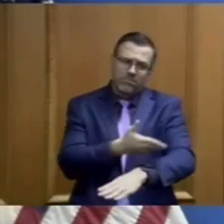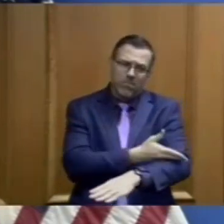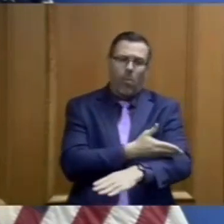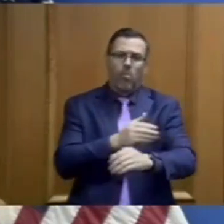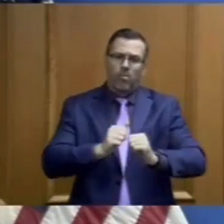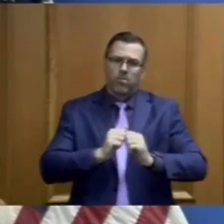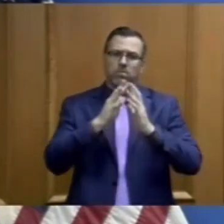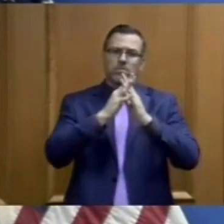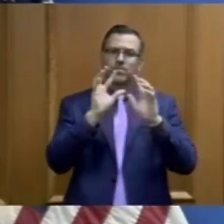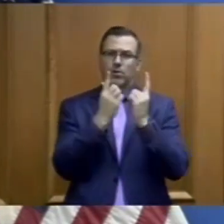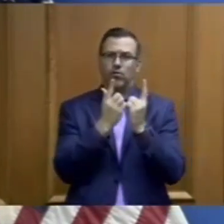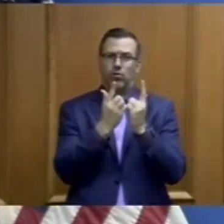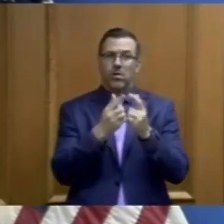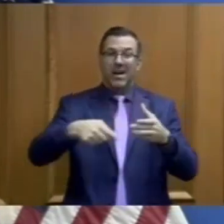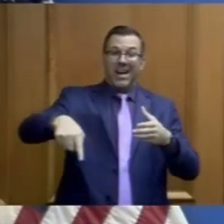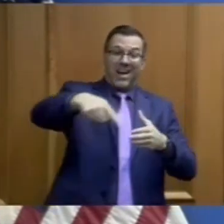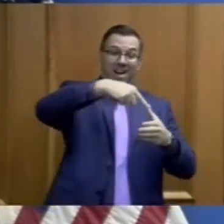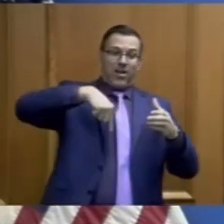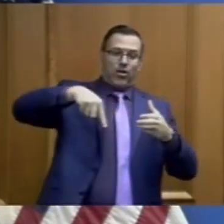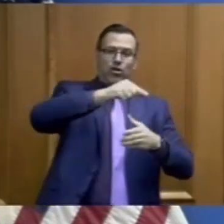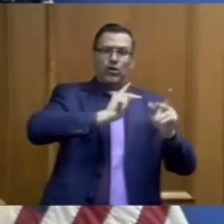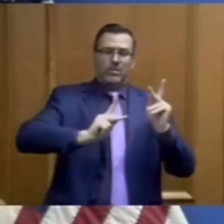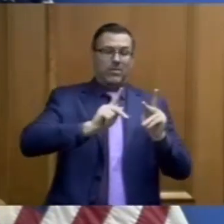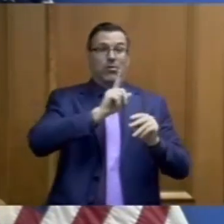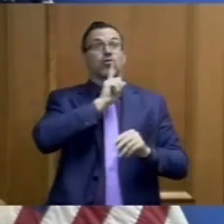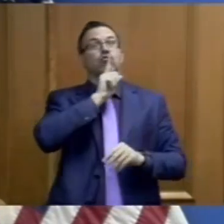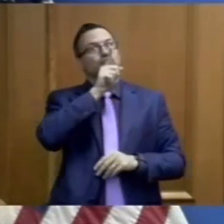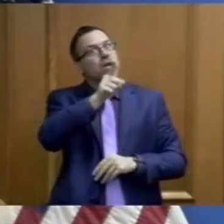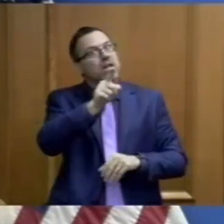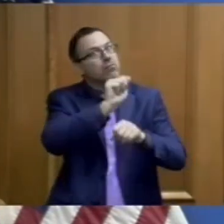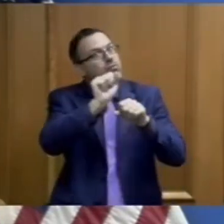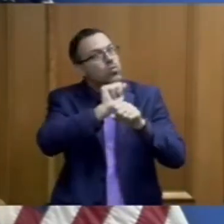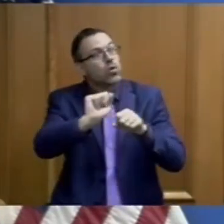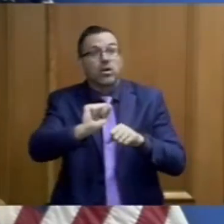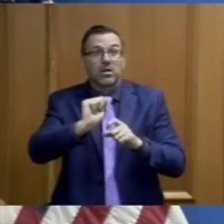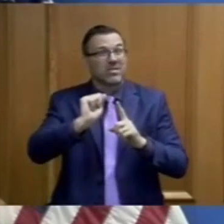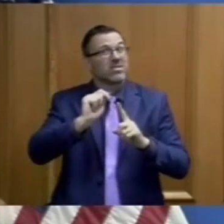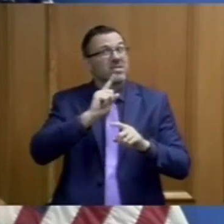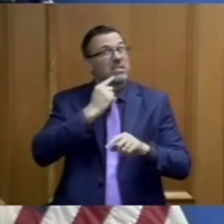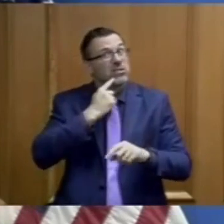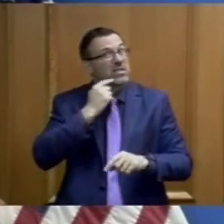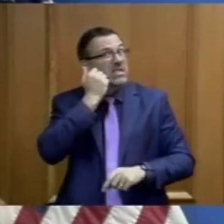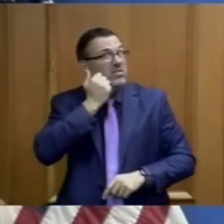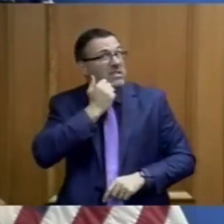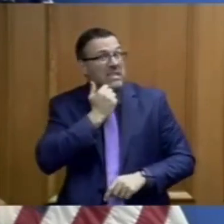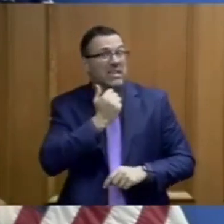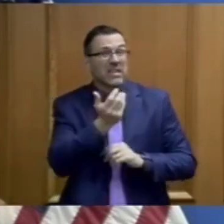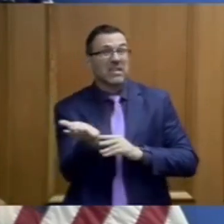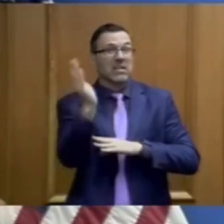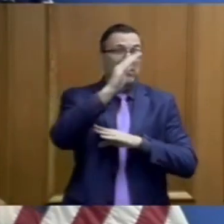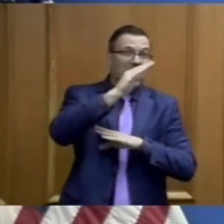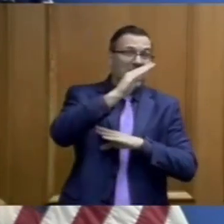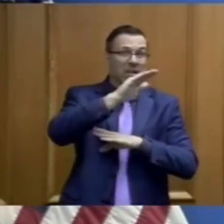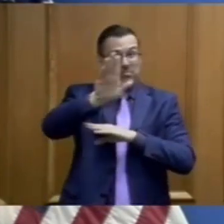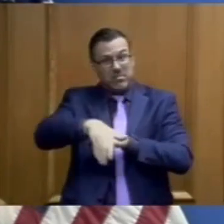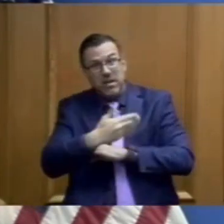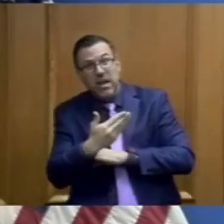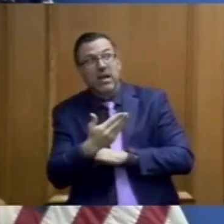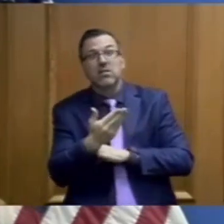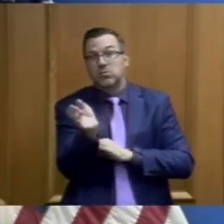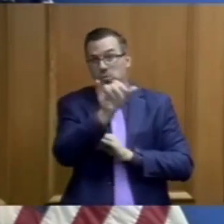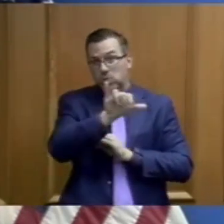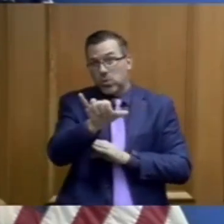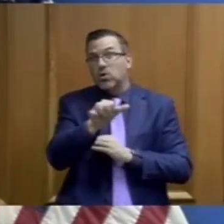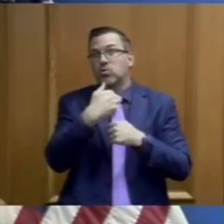genuinely and literally are working every day and night to make sure that we can get